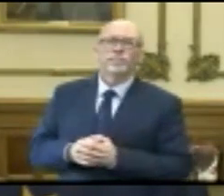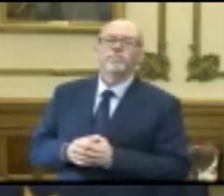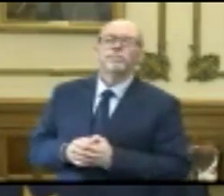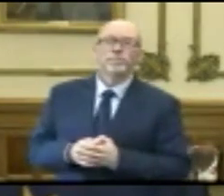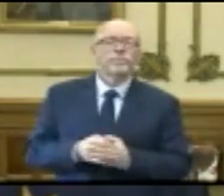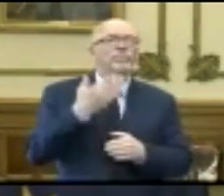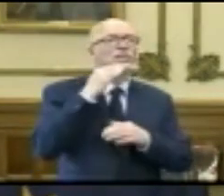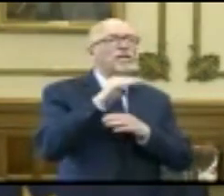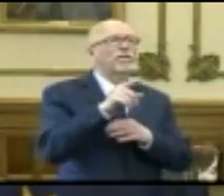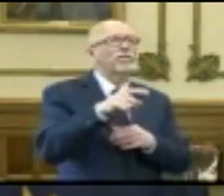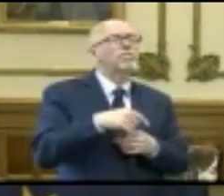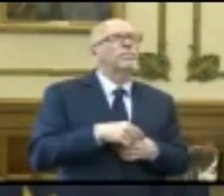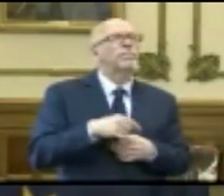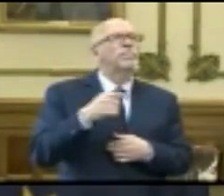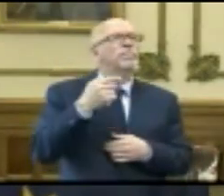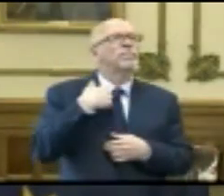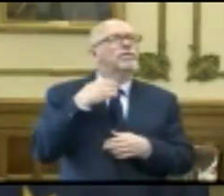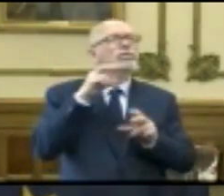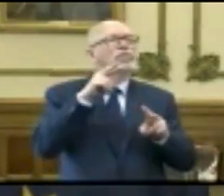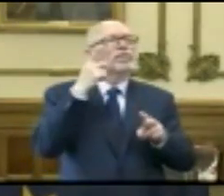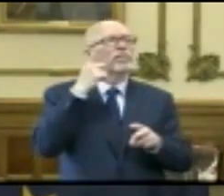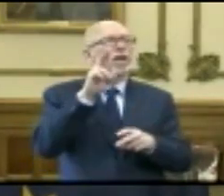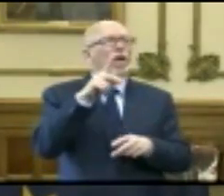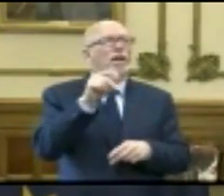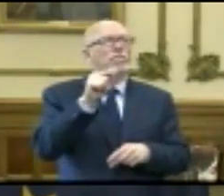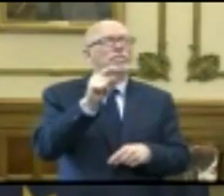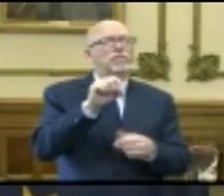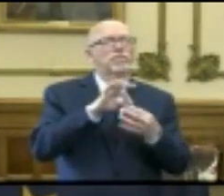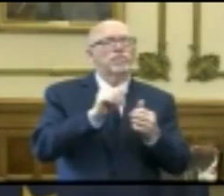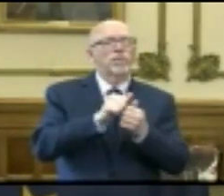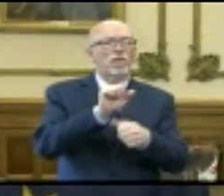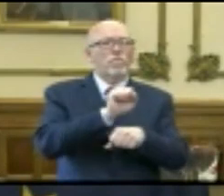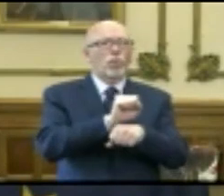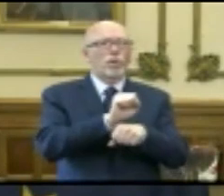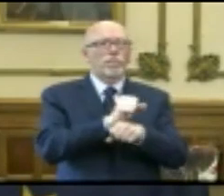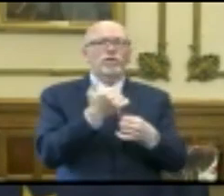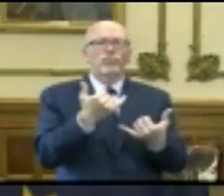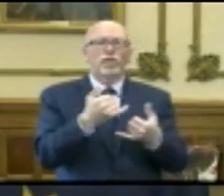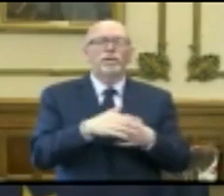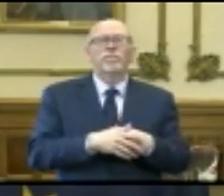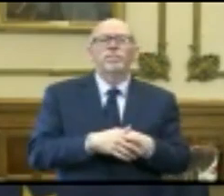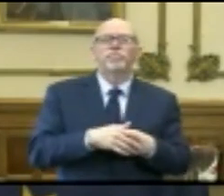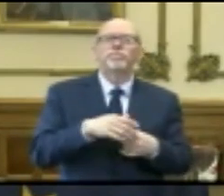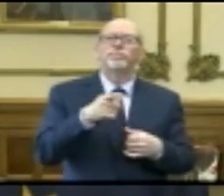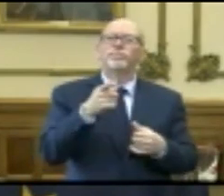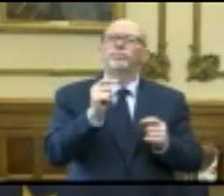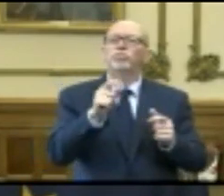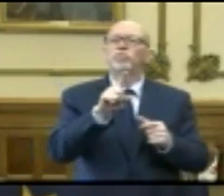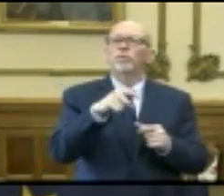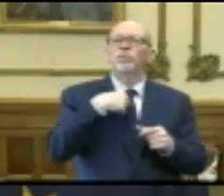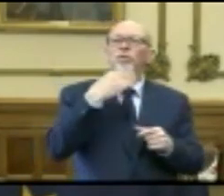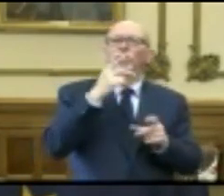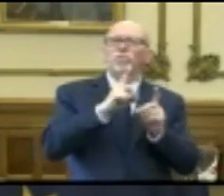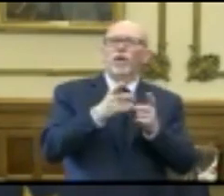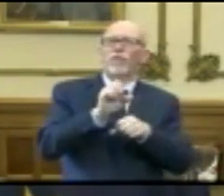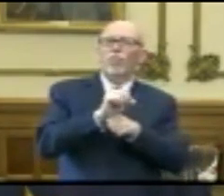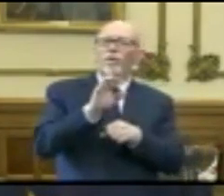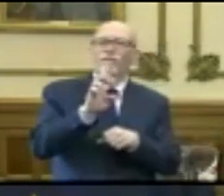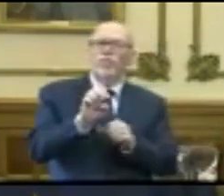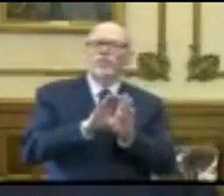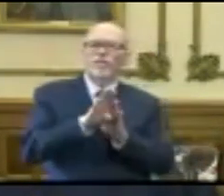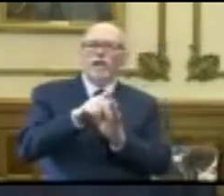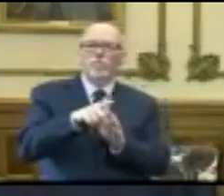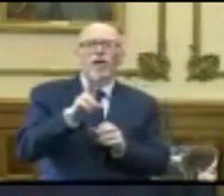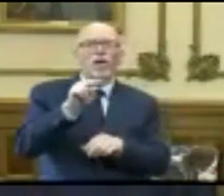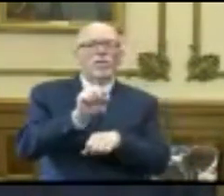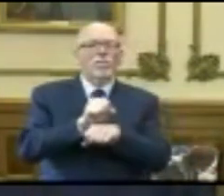Good afternoon. Hey, I'm looking for an update on employment today. Quick question, we know the Department of Workforce Development and the unemployment